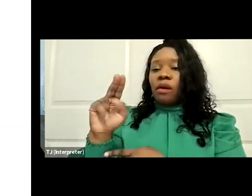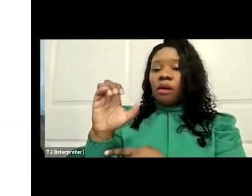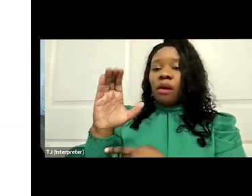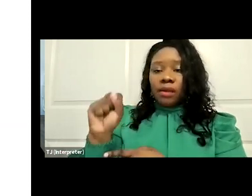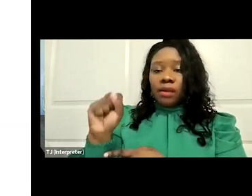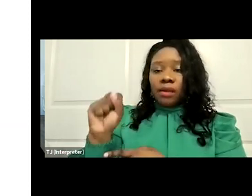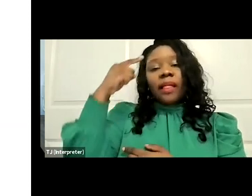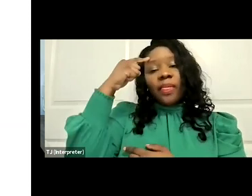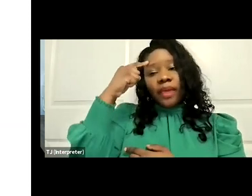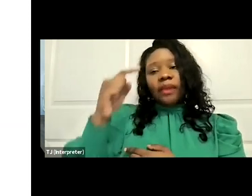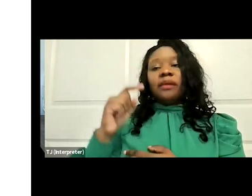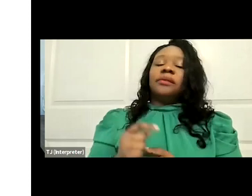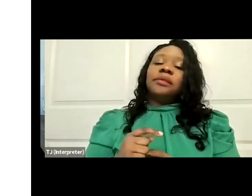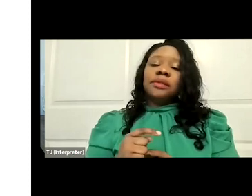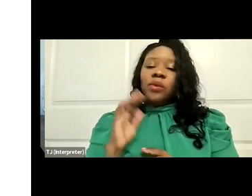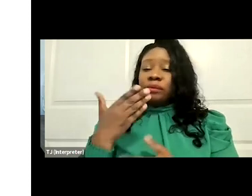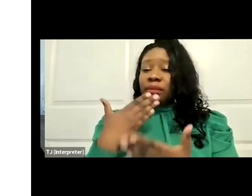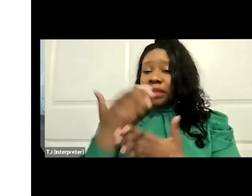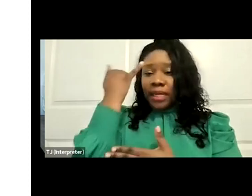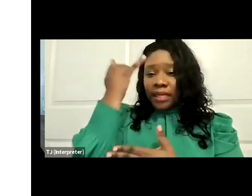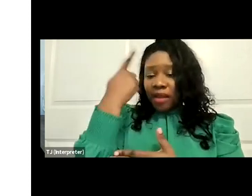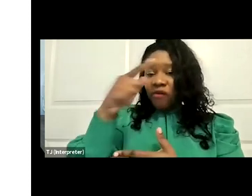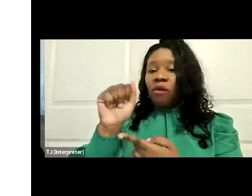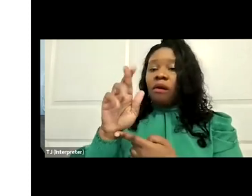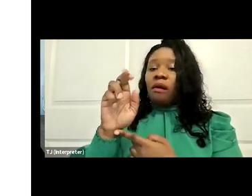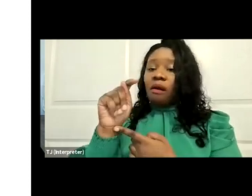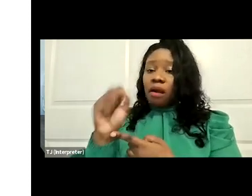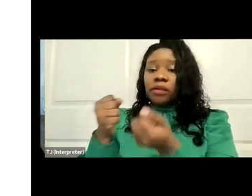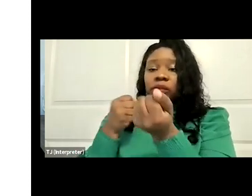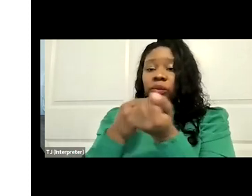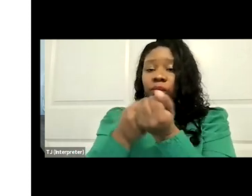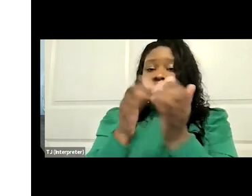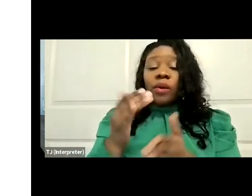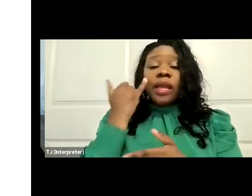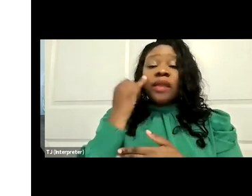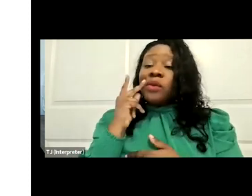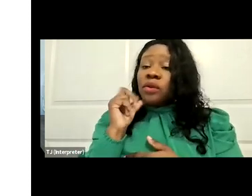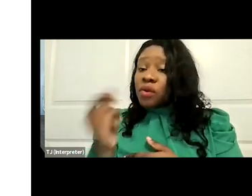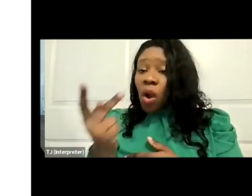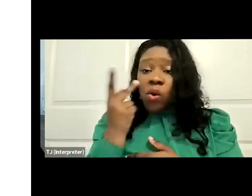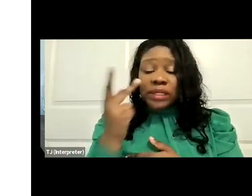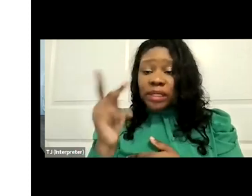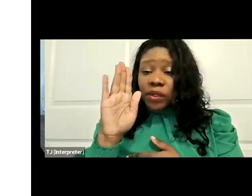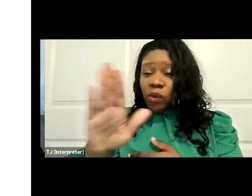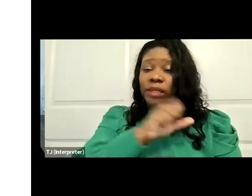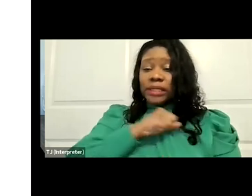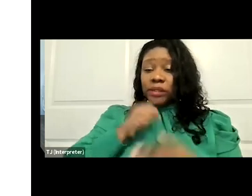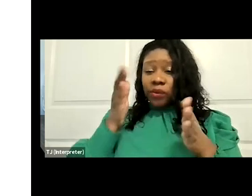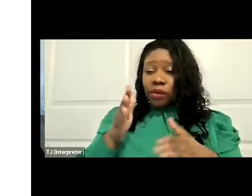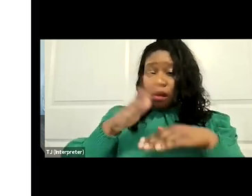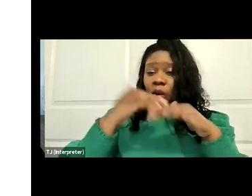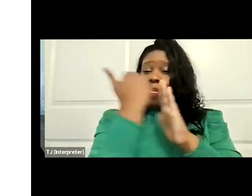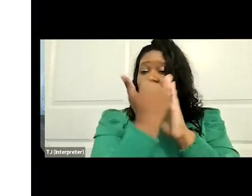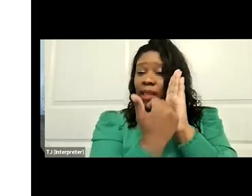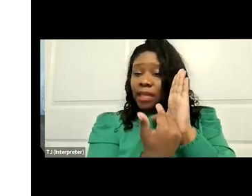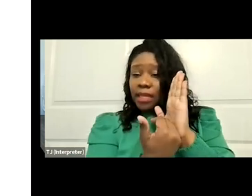be a good idea for arts advocates, if you don't see your senator on this list, to